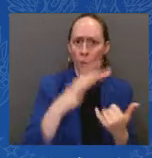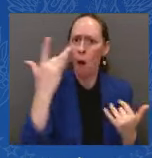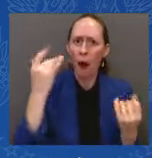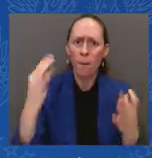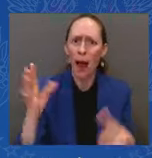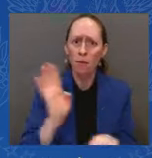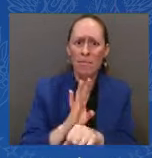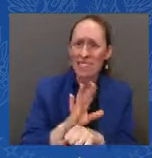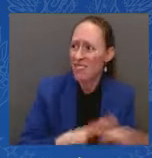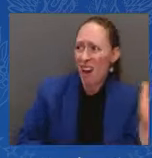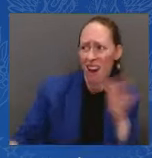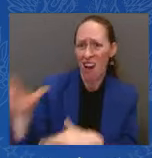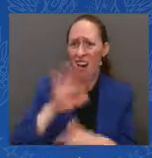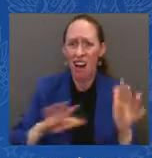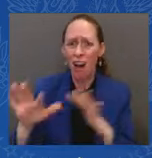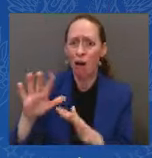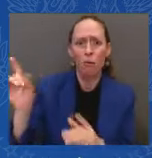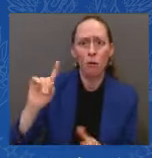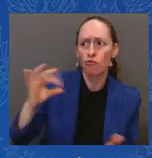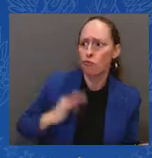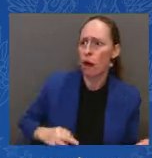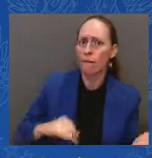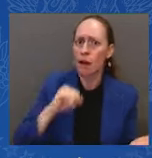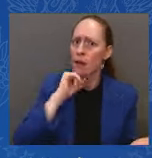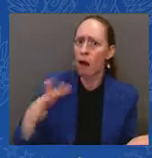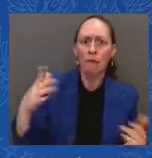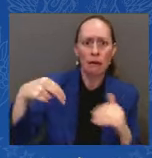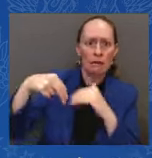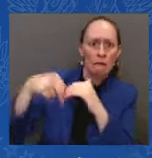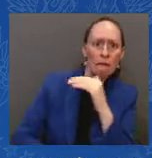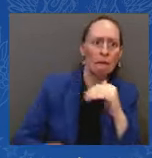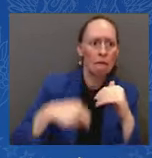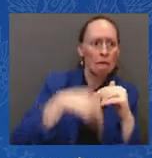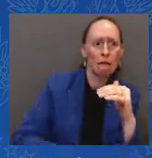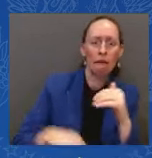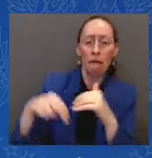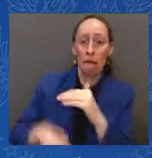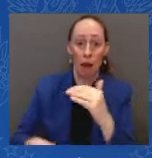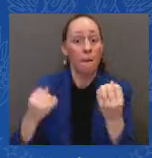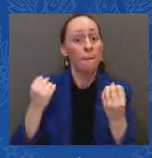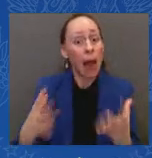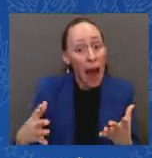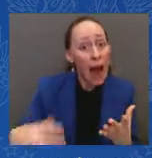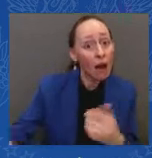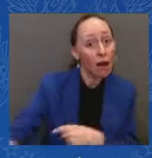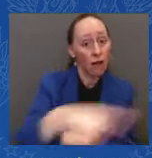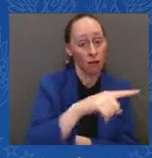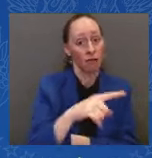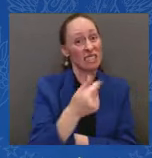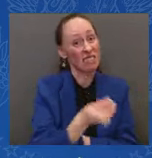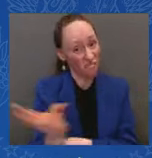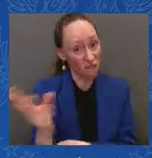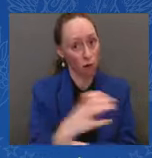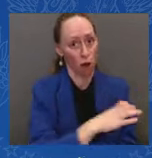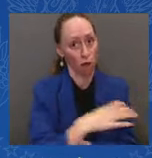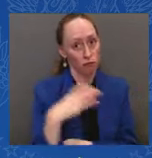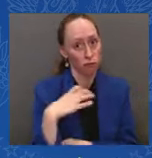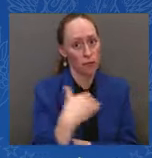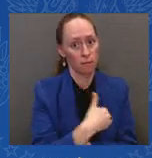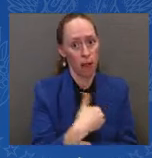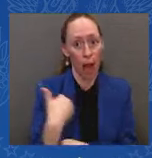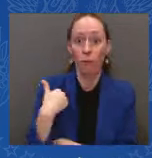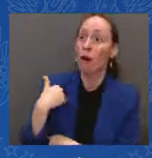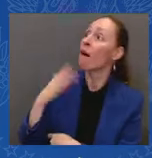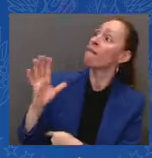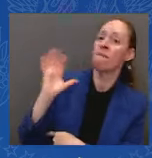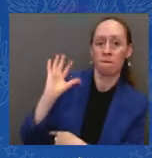over hundreds of thousands of dollars in order because they lost- their businesses lost money. That wasn't a worthy- it was a worthy program. But